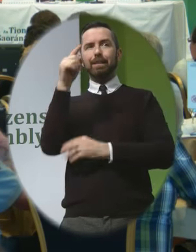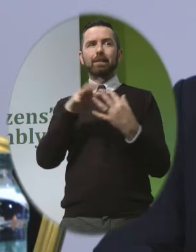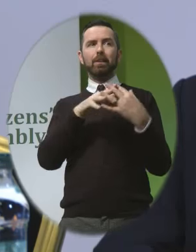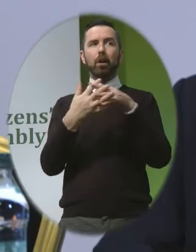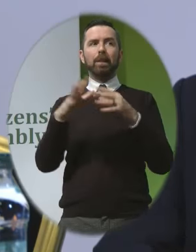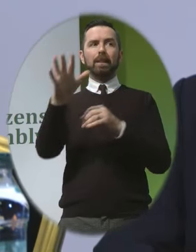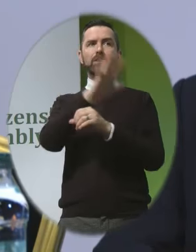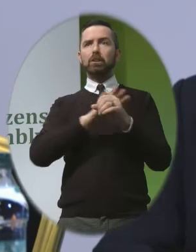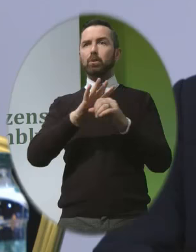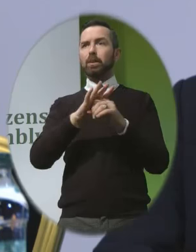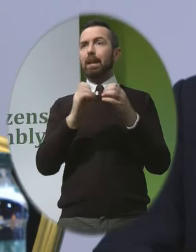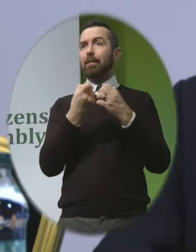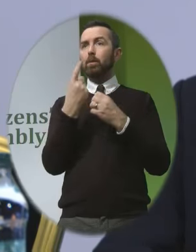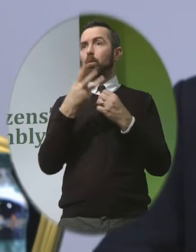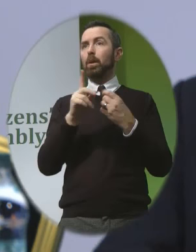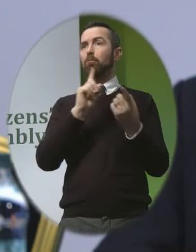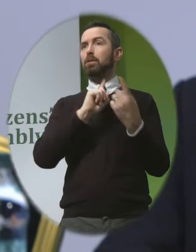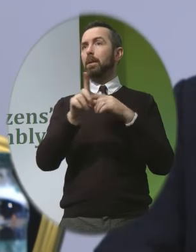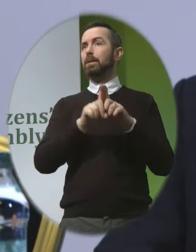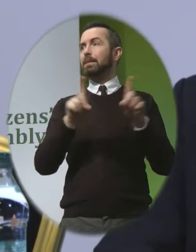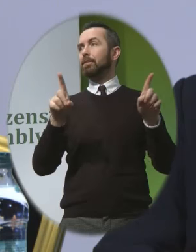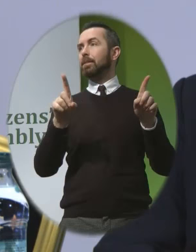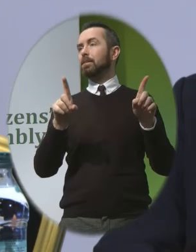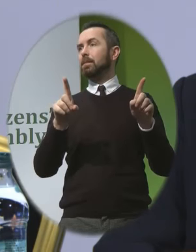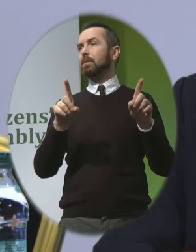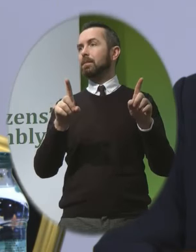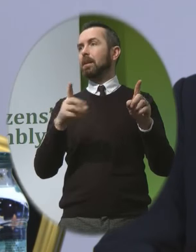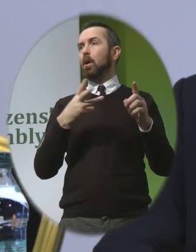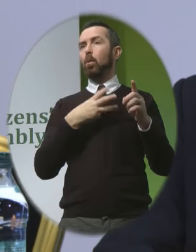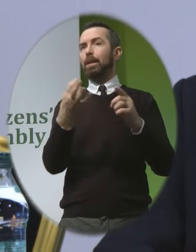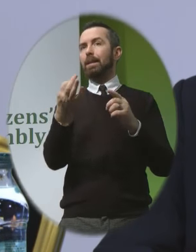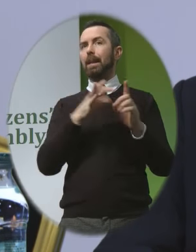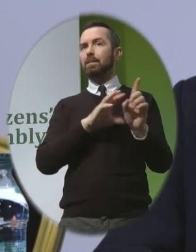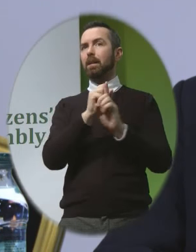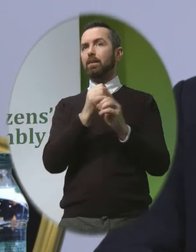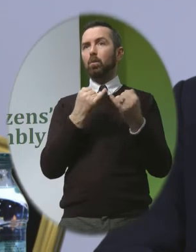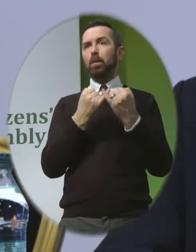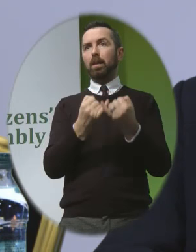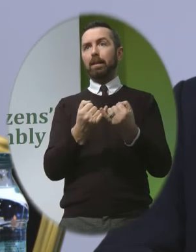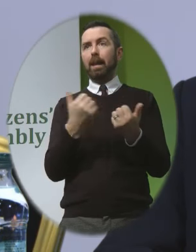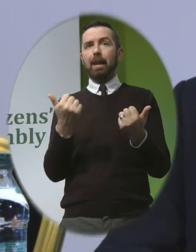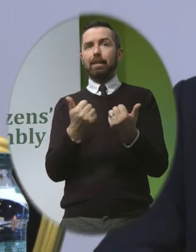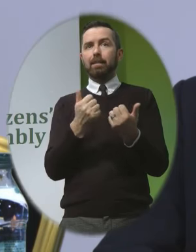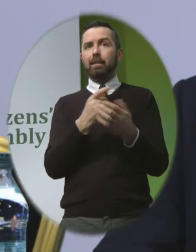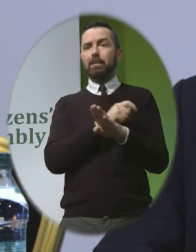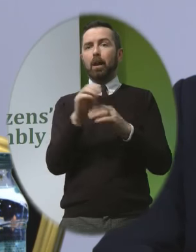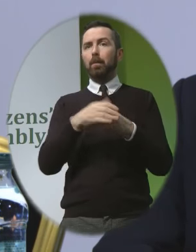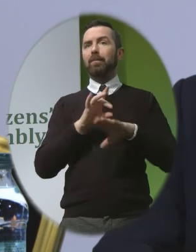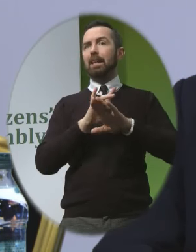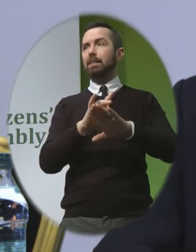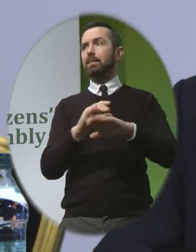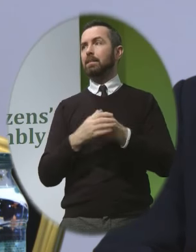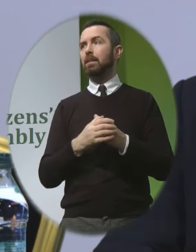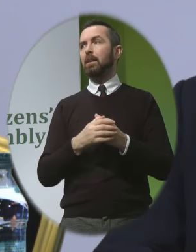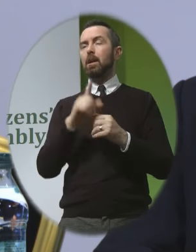is going to respond differently In the event of being given a diagnosis like that And I think you have to actually say